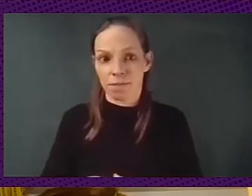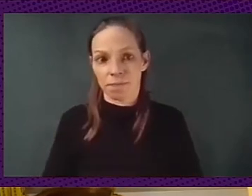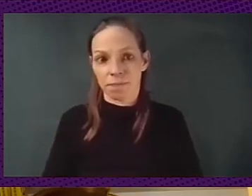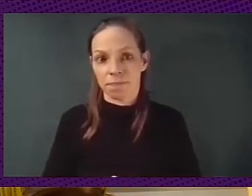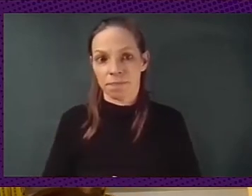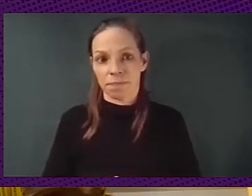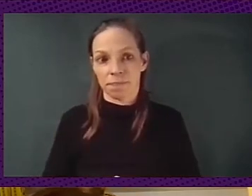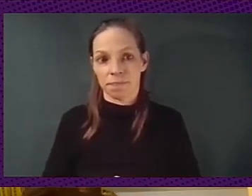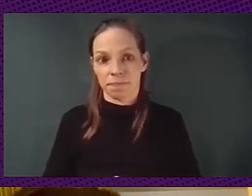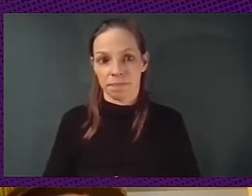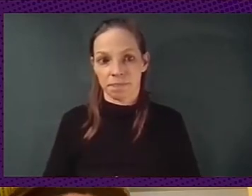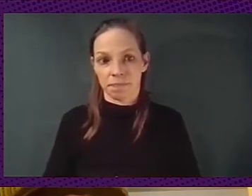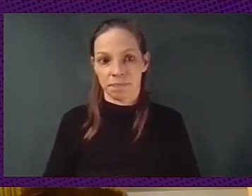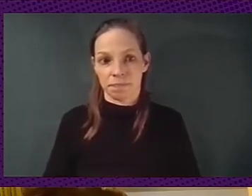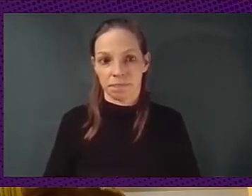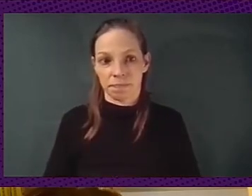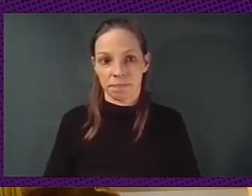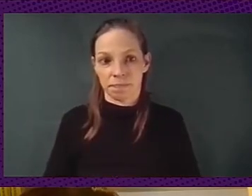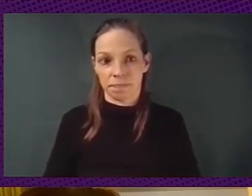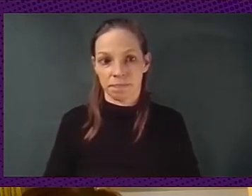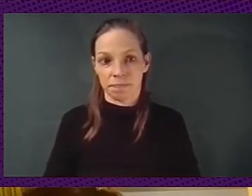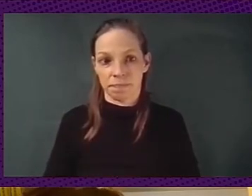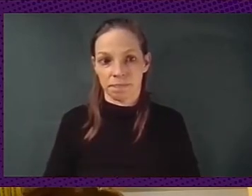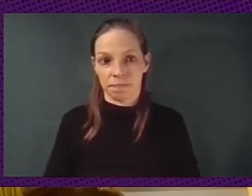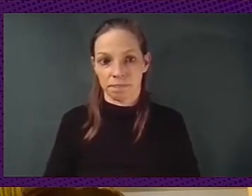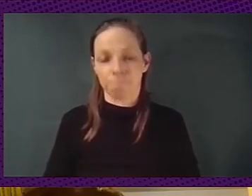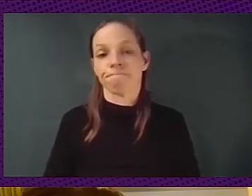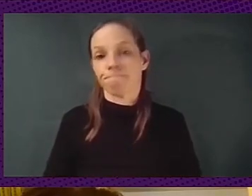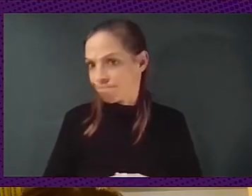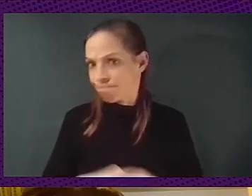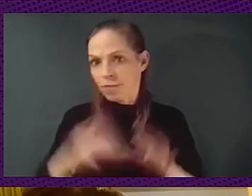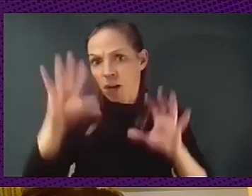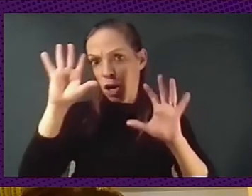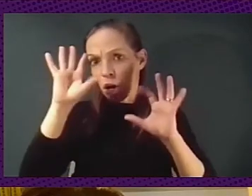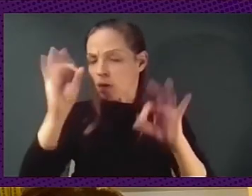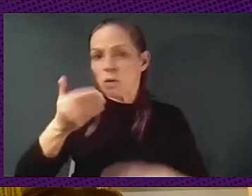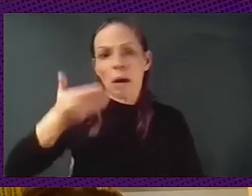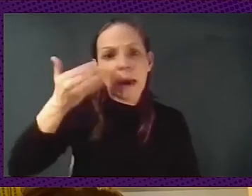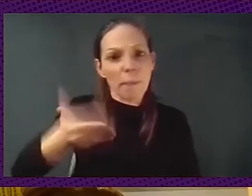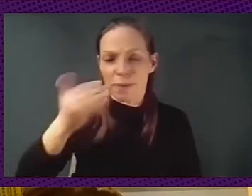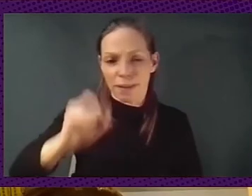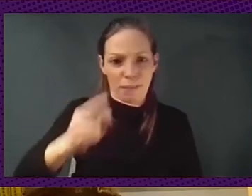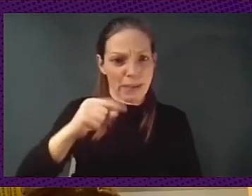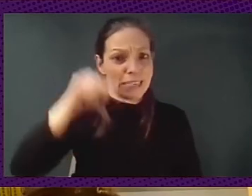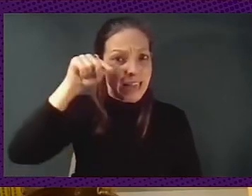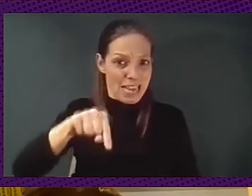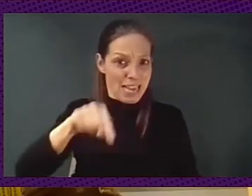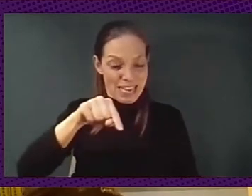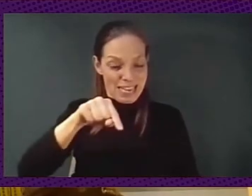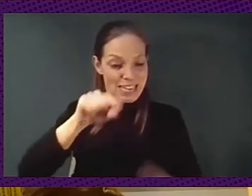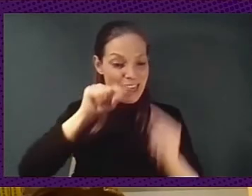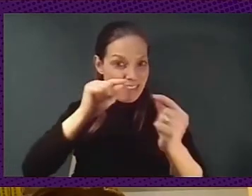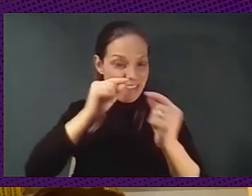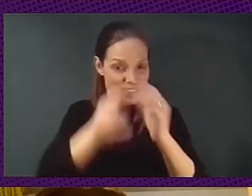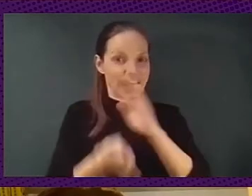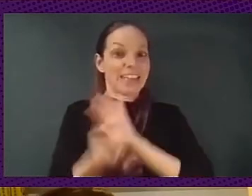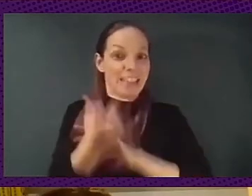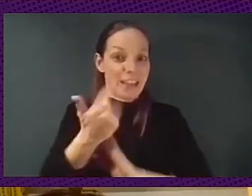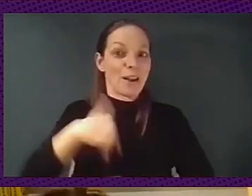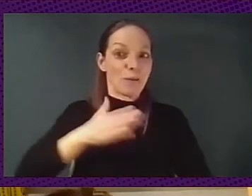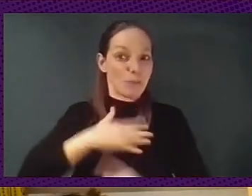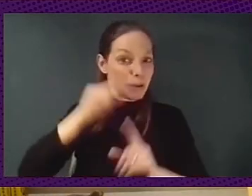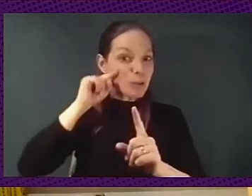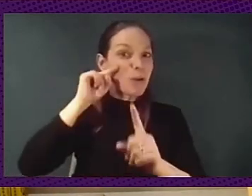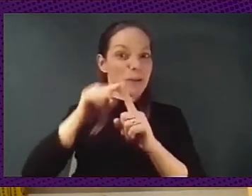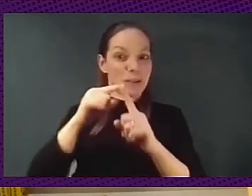this with these conferences. Hope it's good enough for thinking, food for thought. So, thanks for your time. Cool.